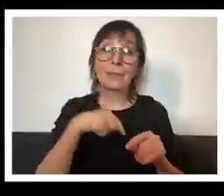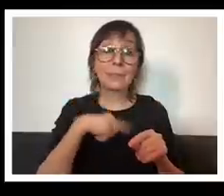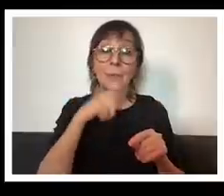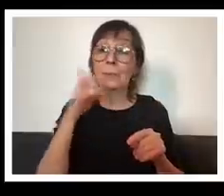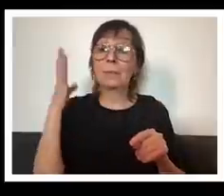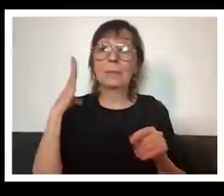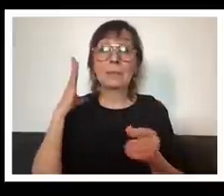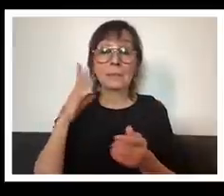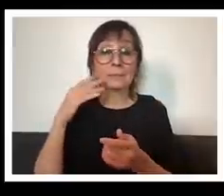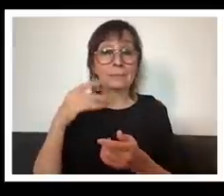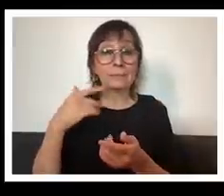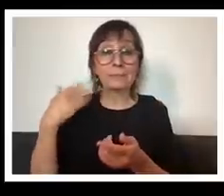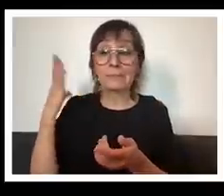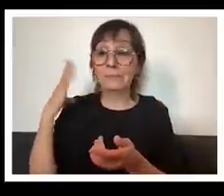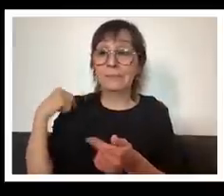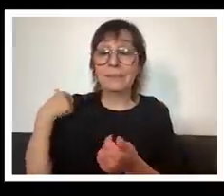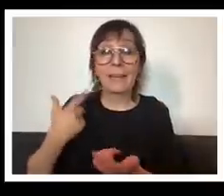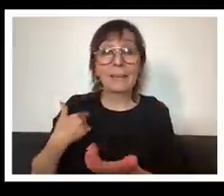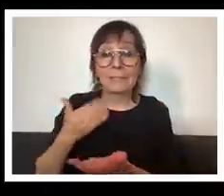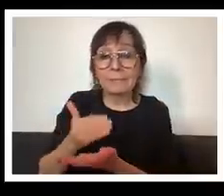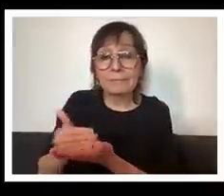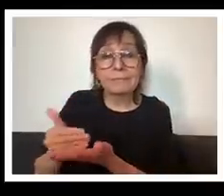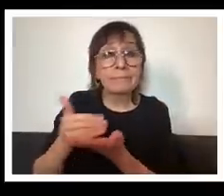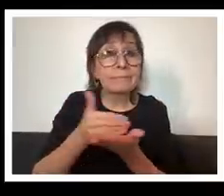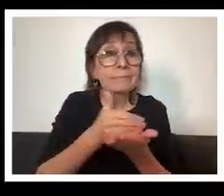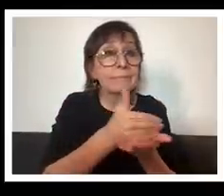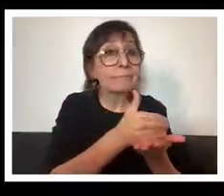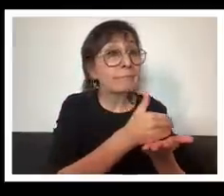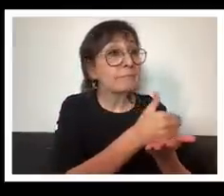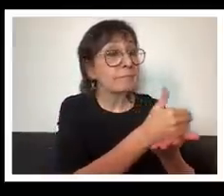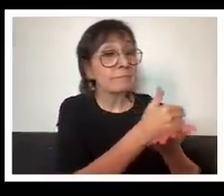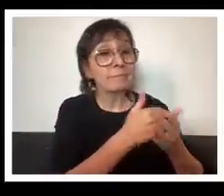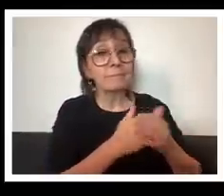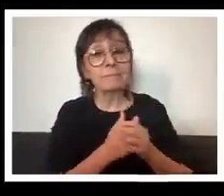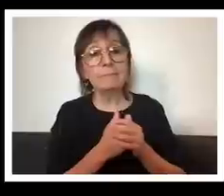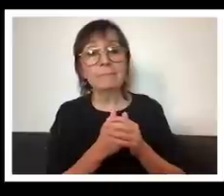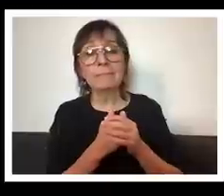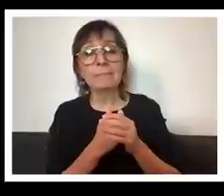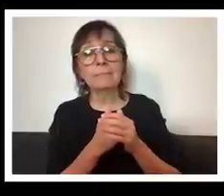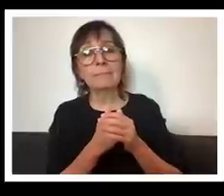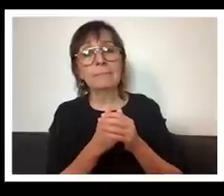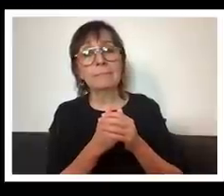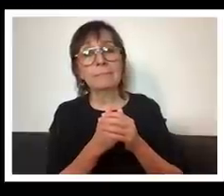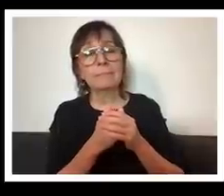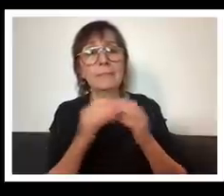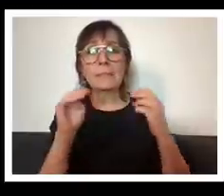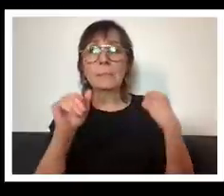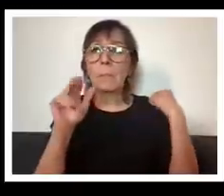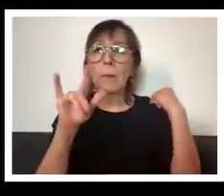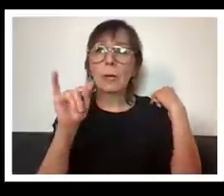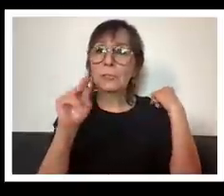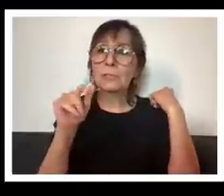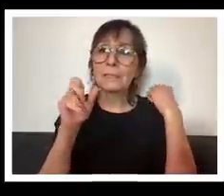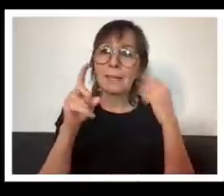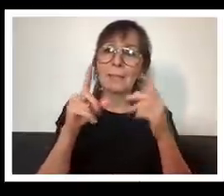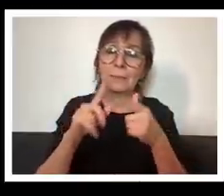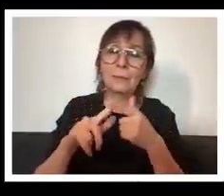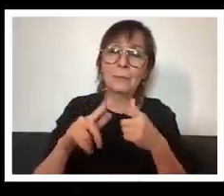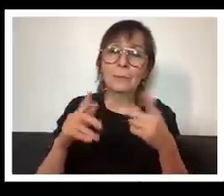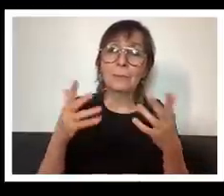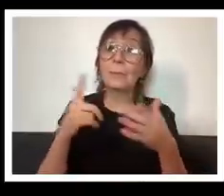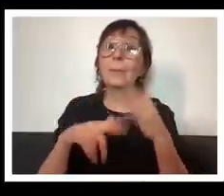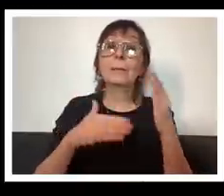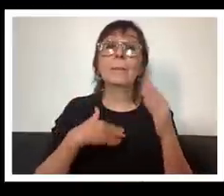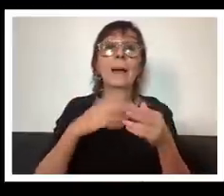who in the past have been marginalized to uh sometimes uh get into what my my dear